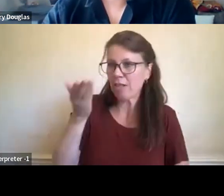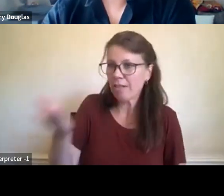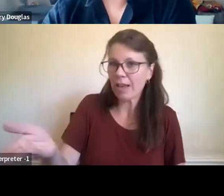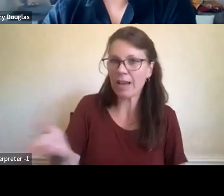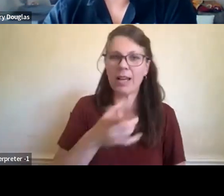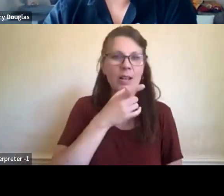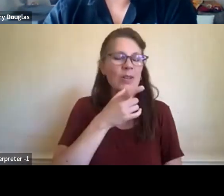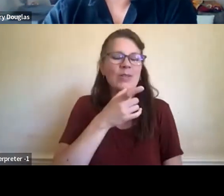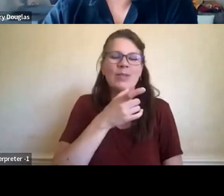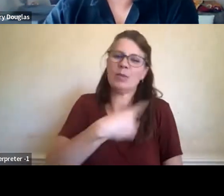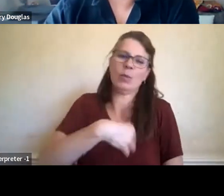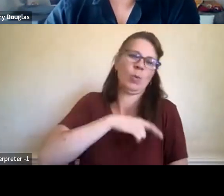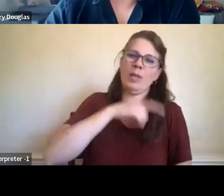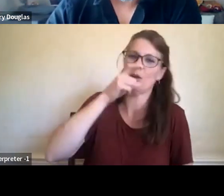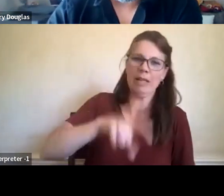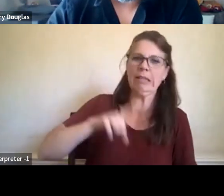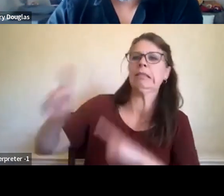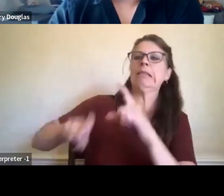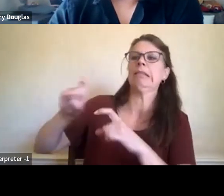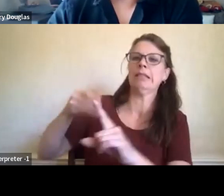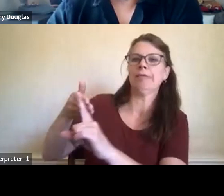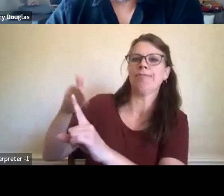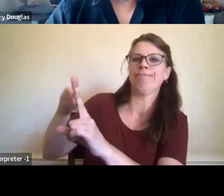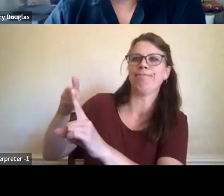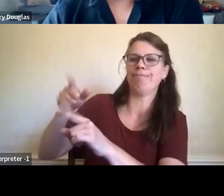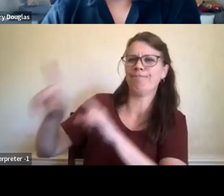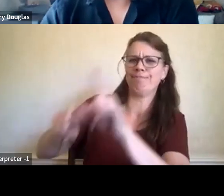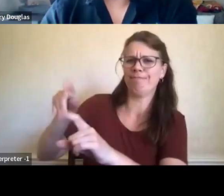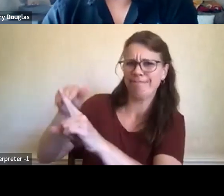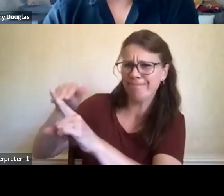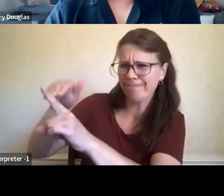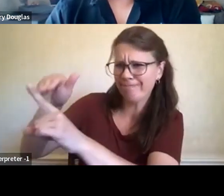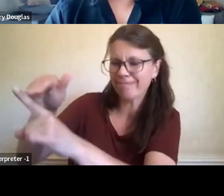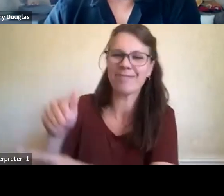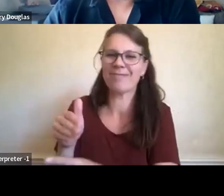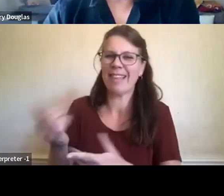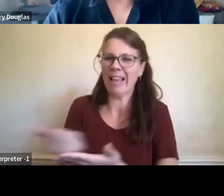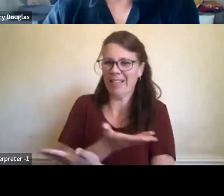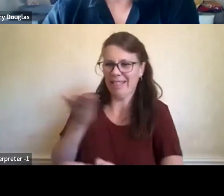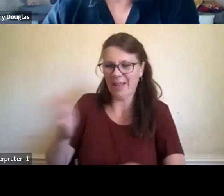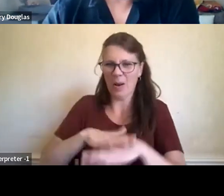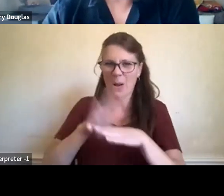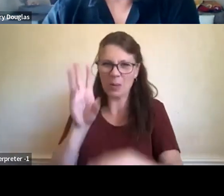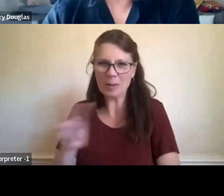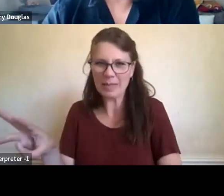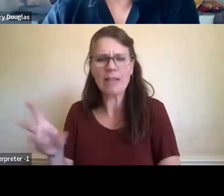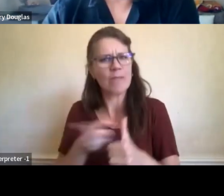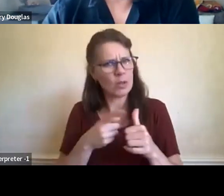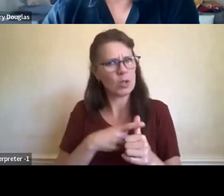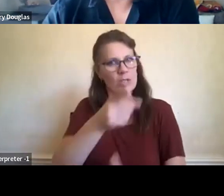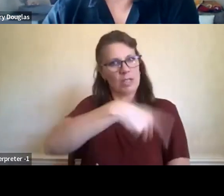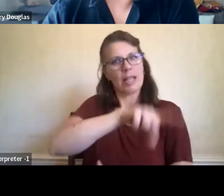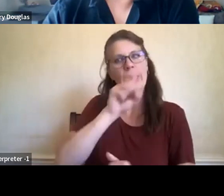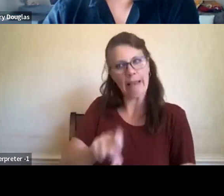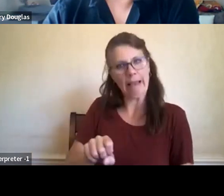overworked people working for nations, every, every, for everything, know, do some research, look